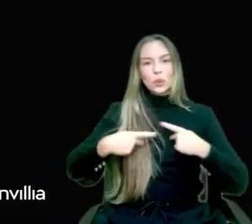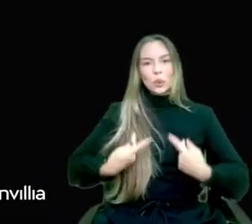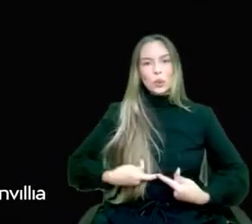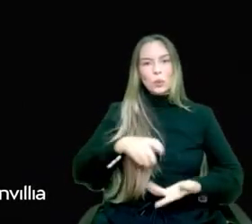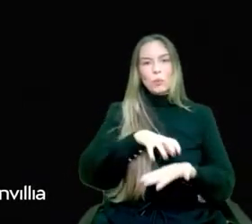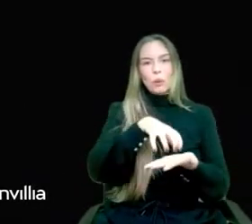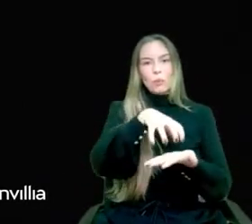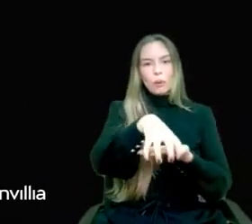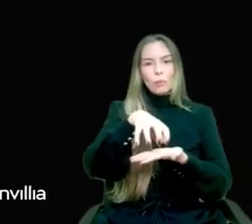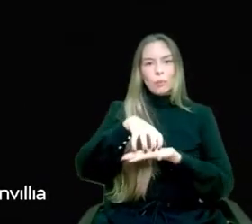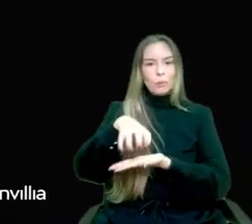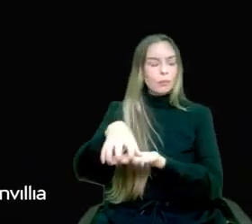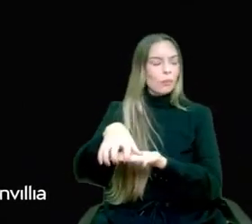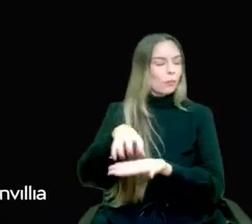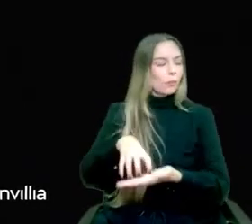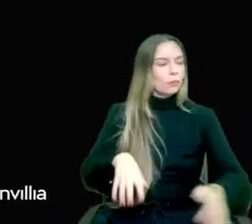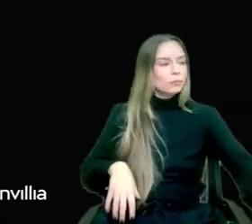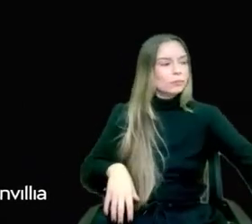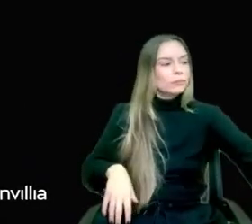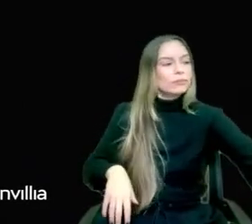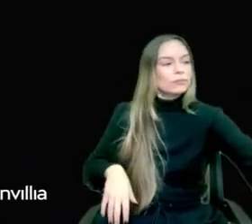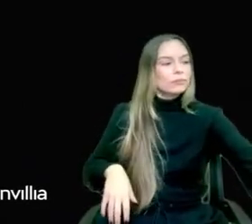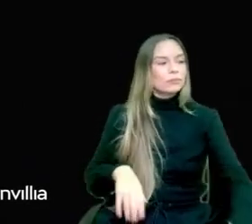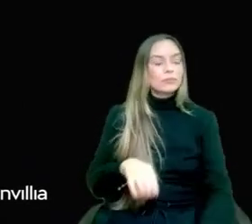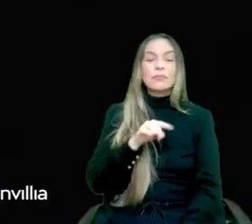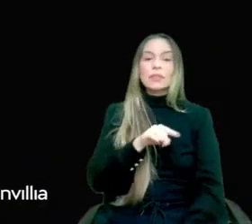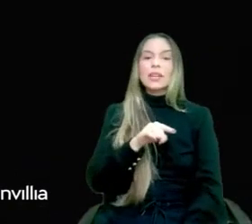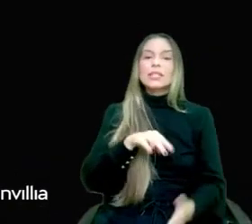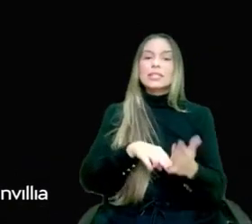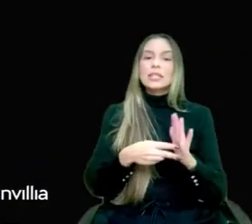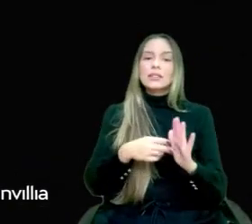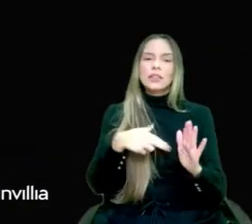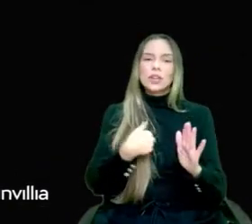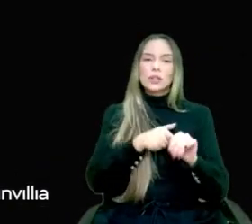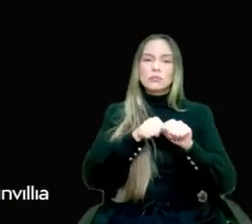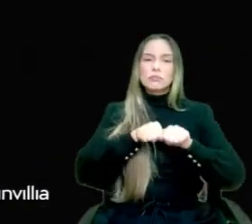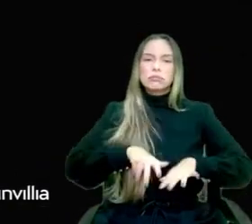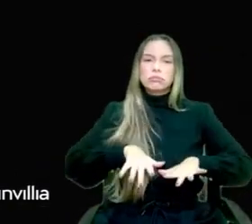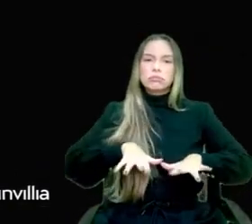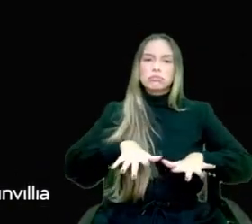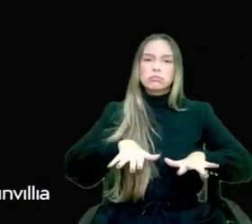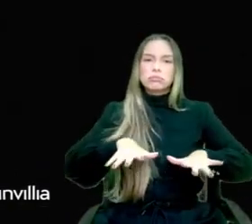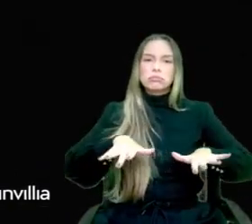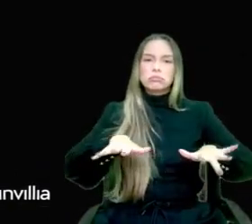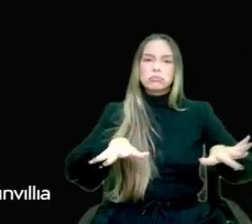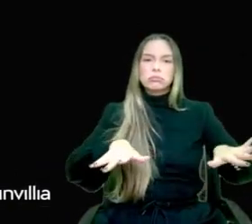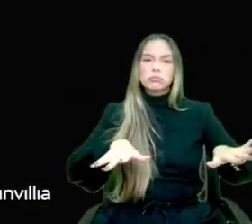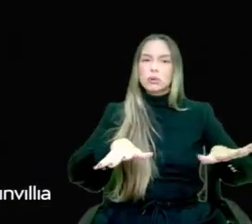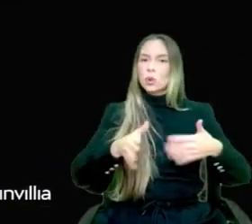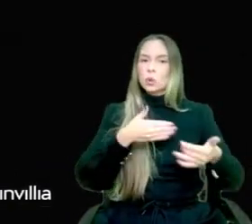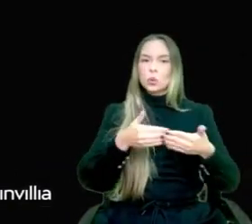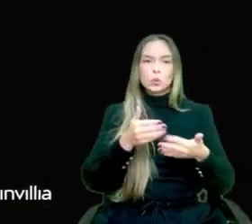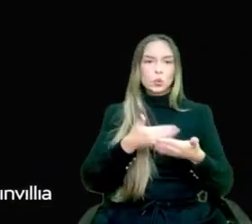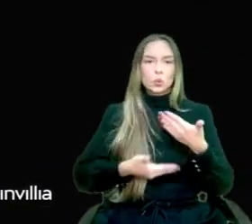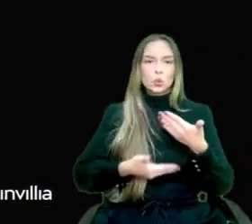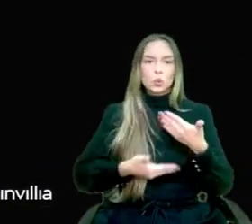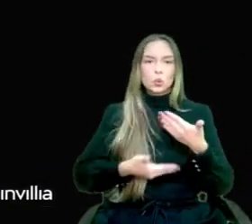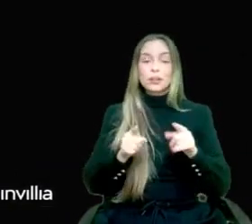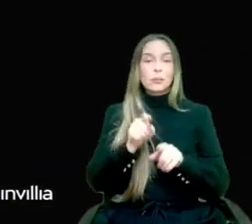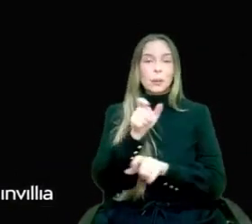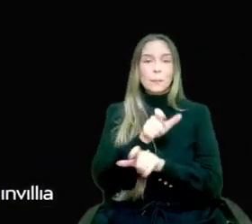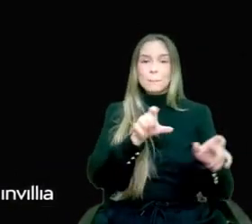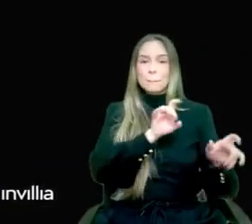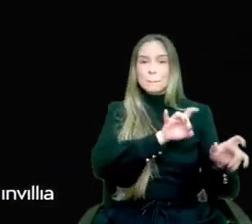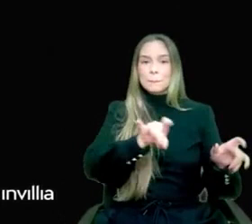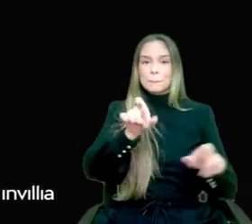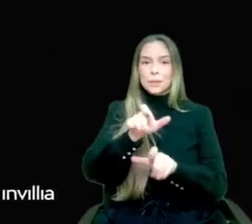we are embracing it everywhere. In every one of our brands in every different ecosystems.